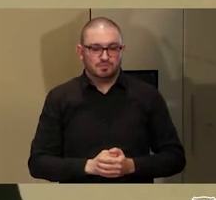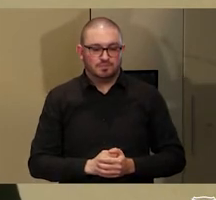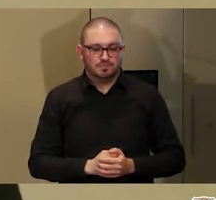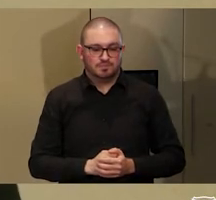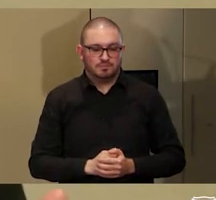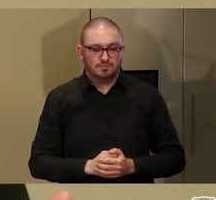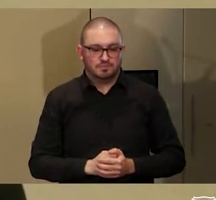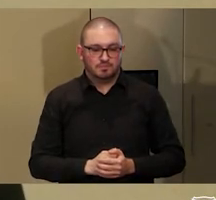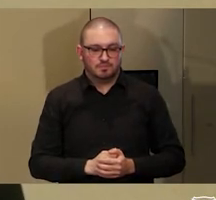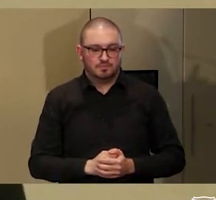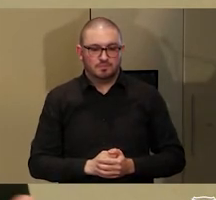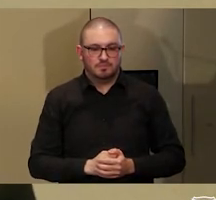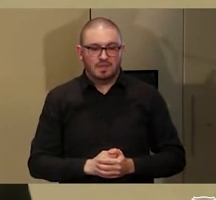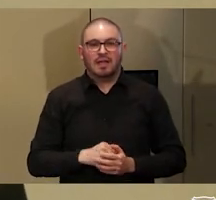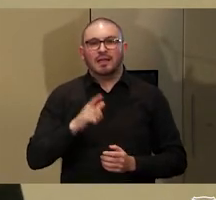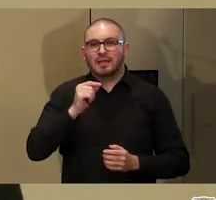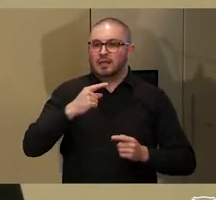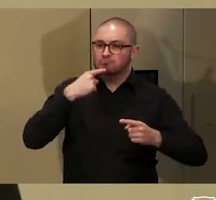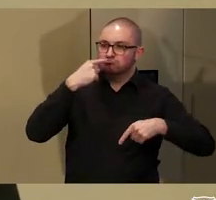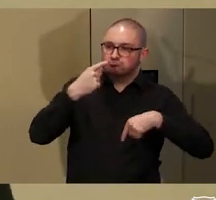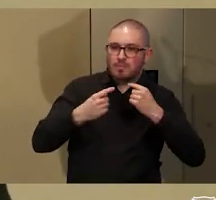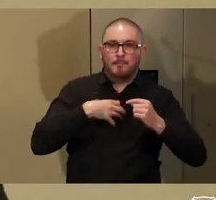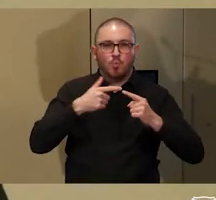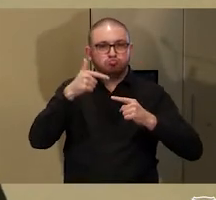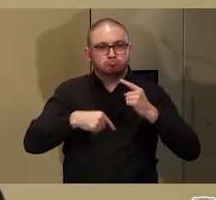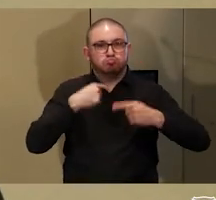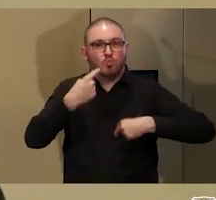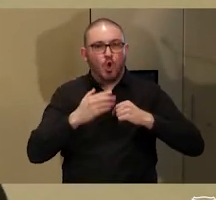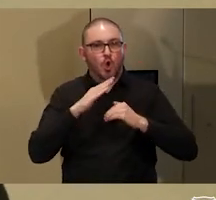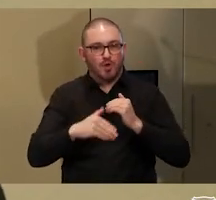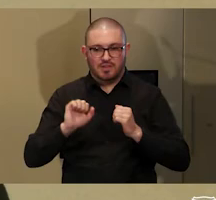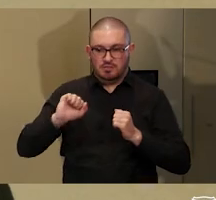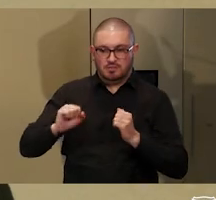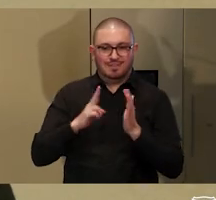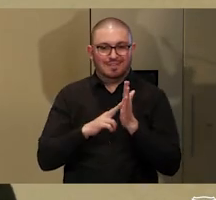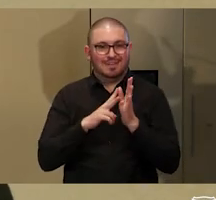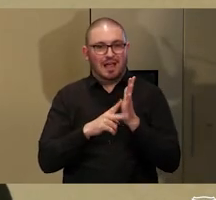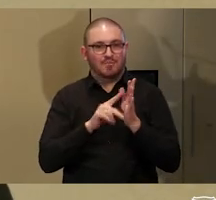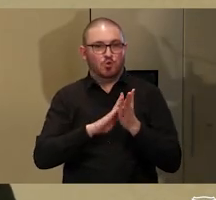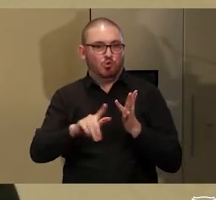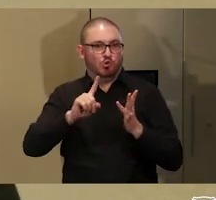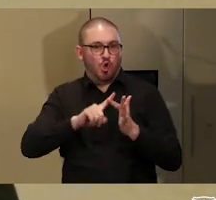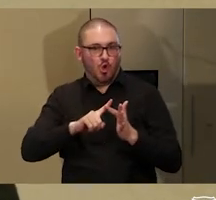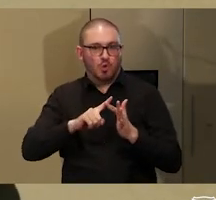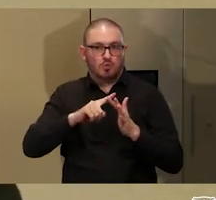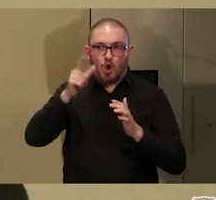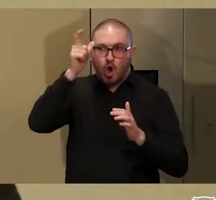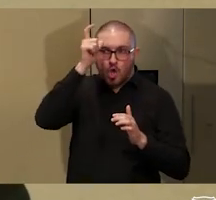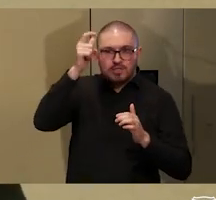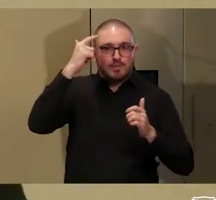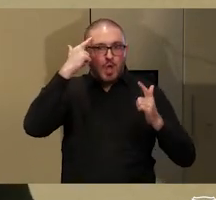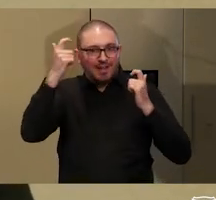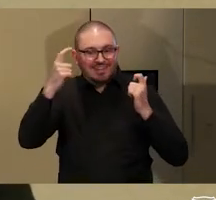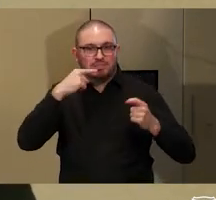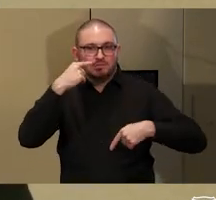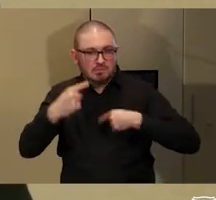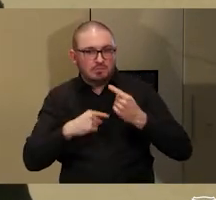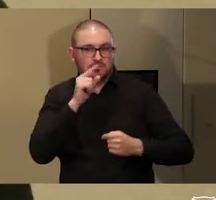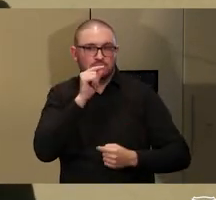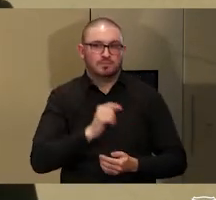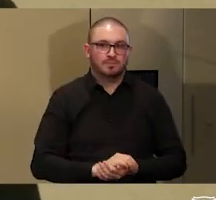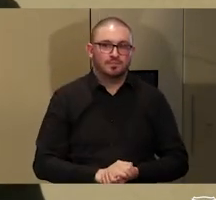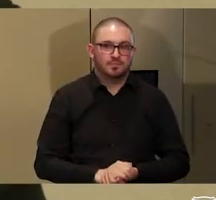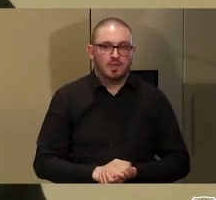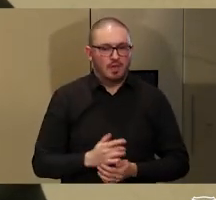Navajo concepts as they're guiding people. So, I think there's